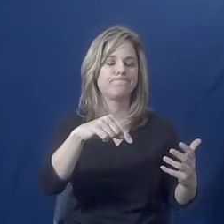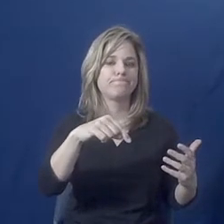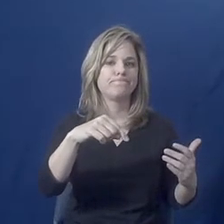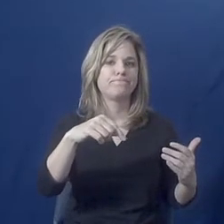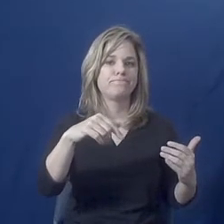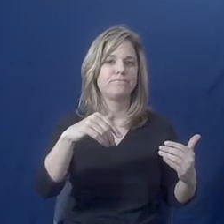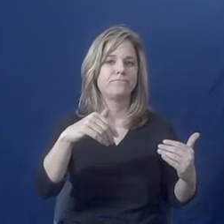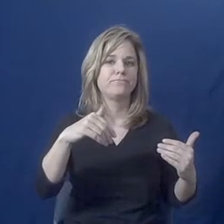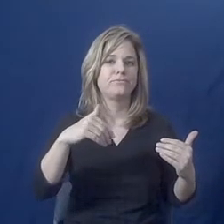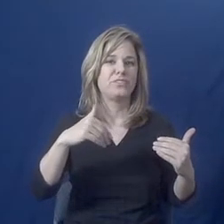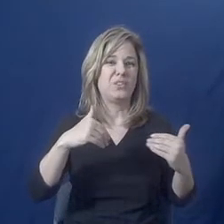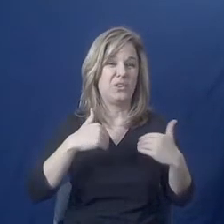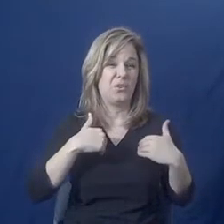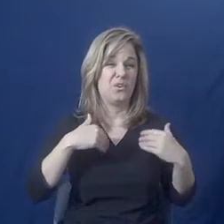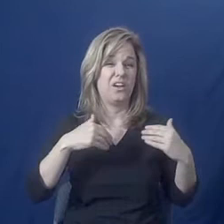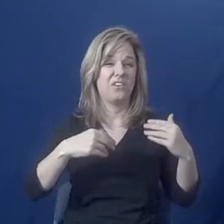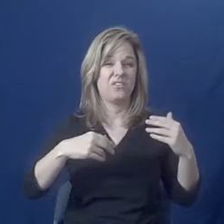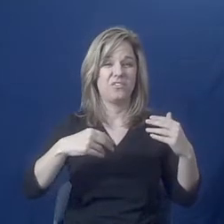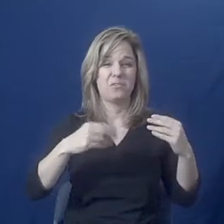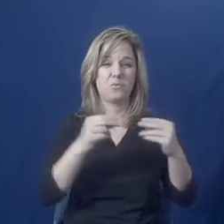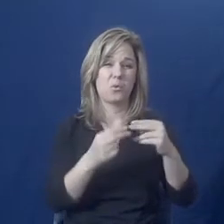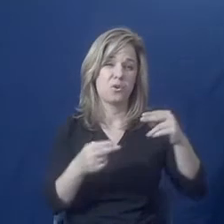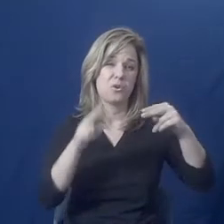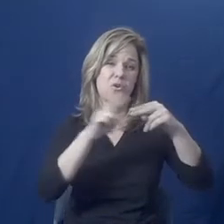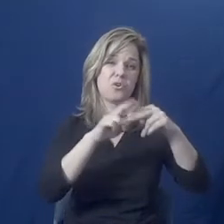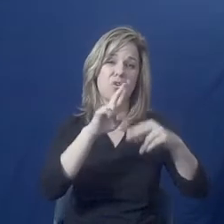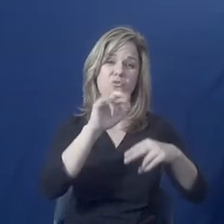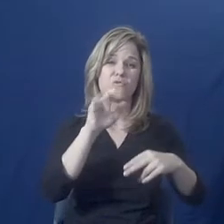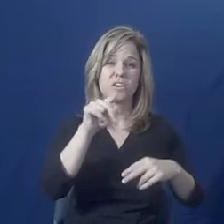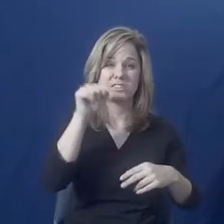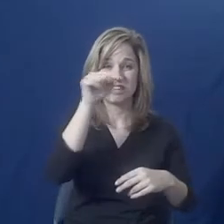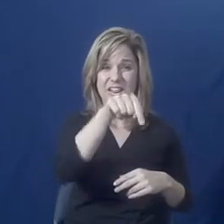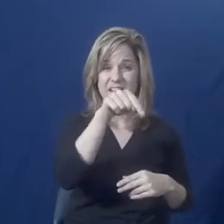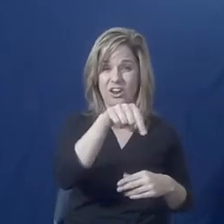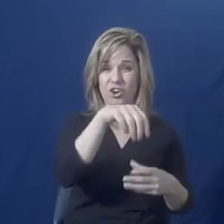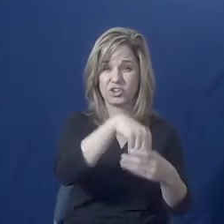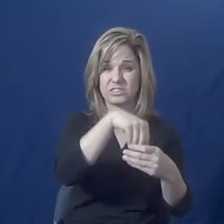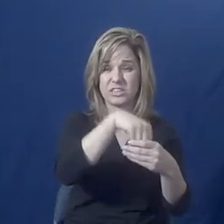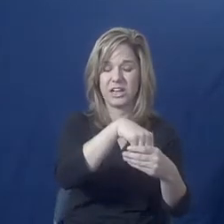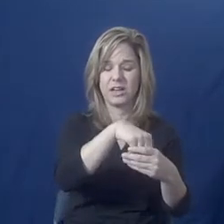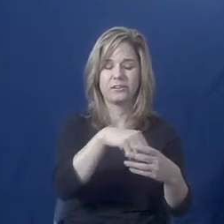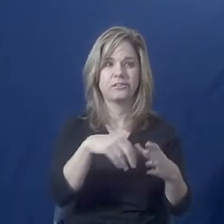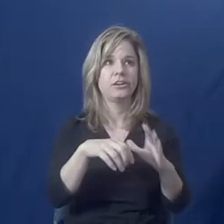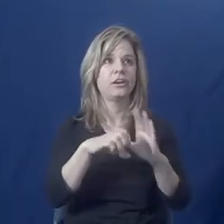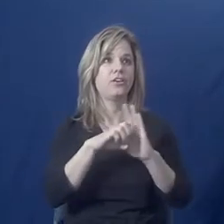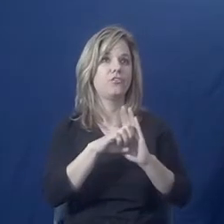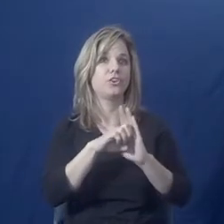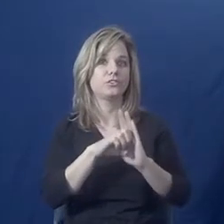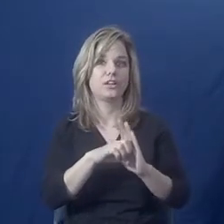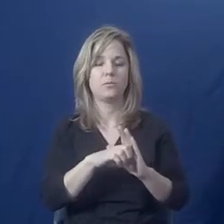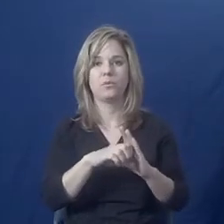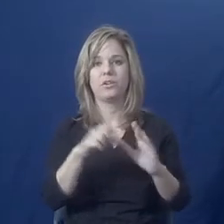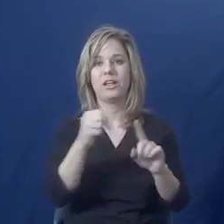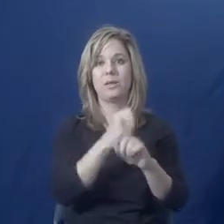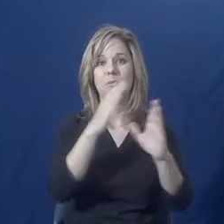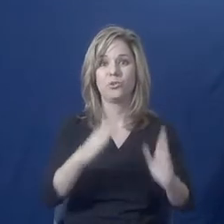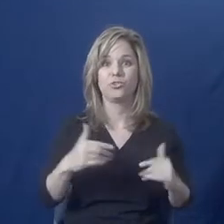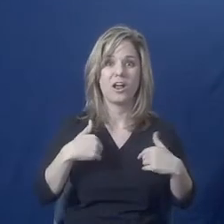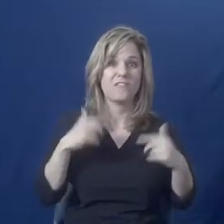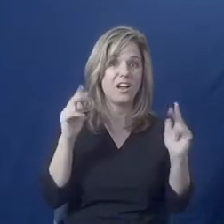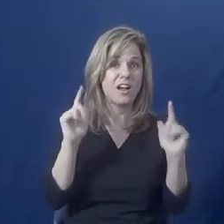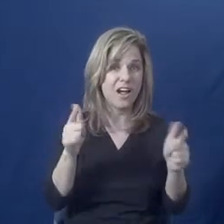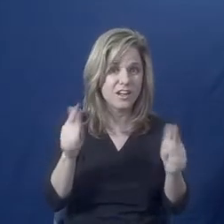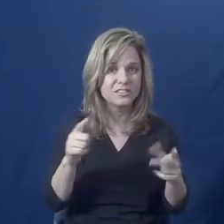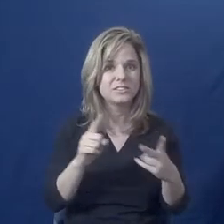risks? So does the abuser have knives or guns or other things?